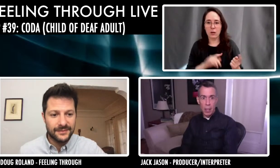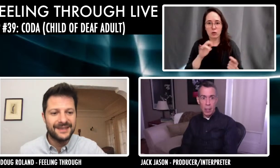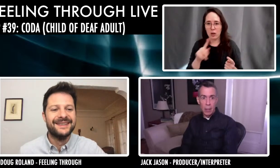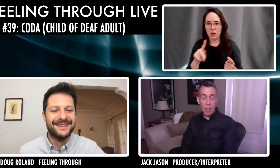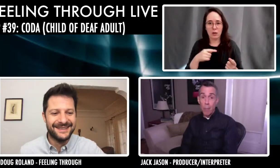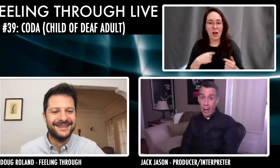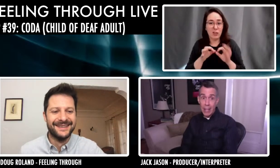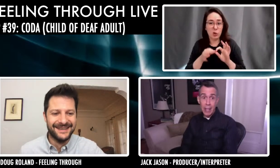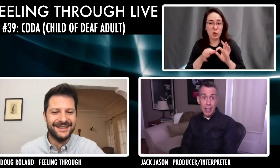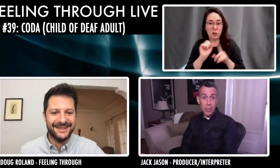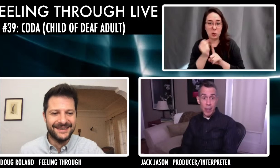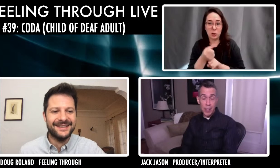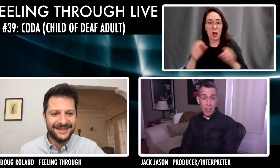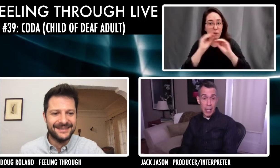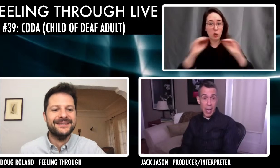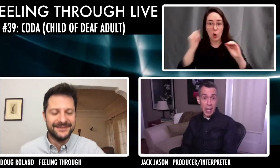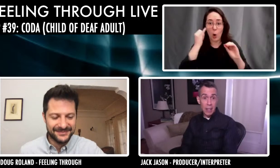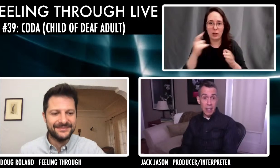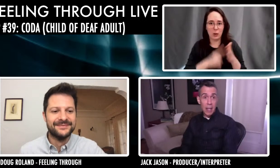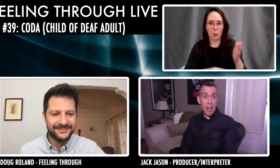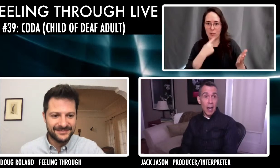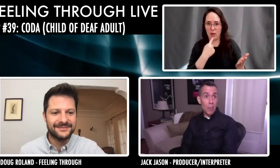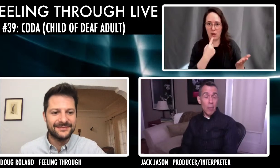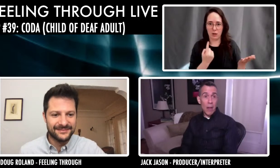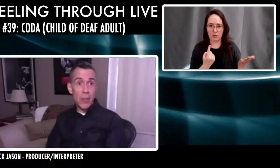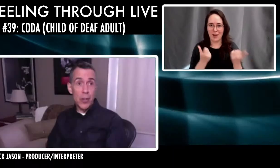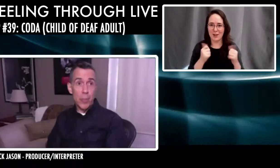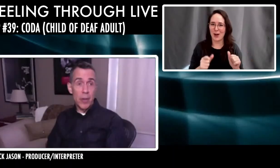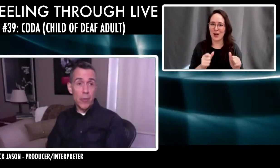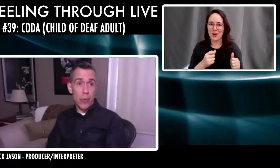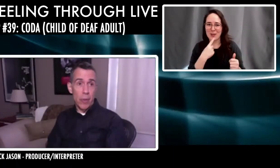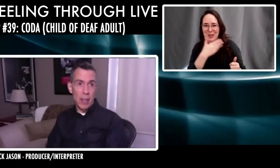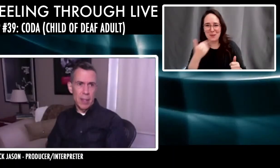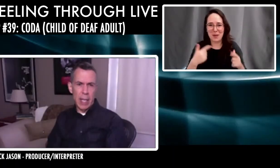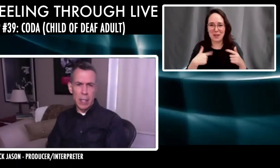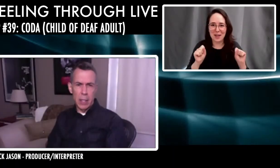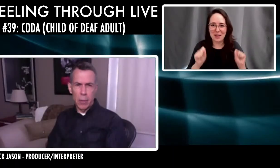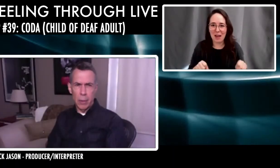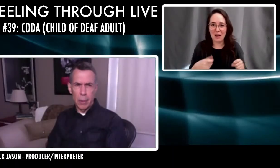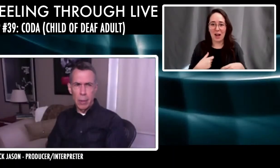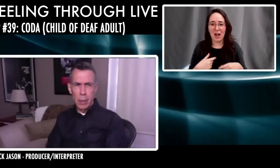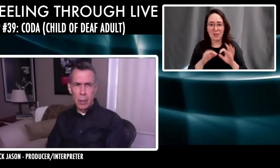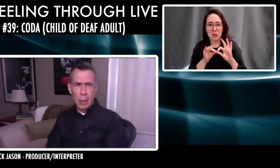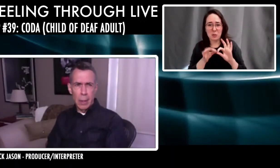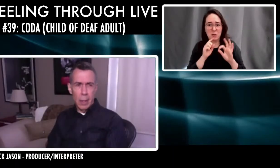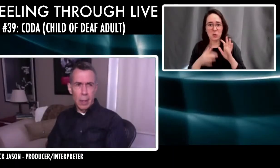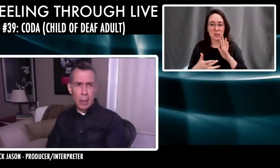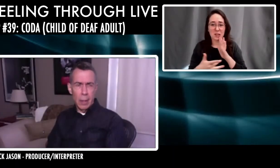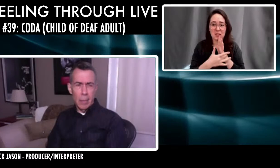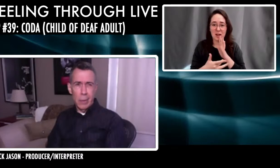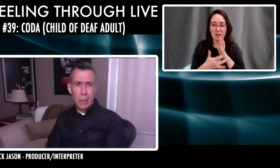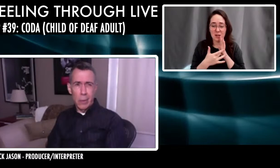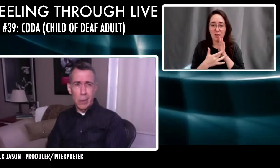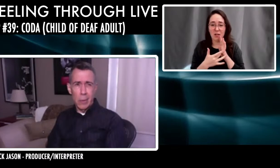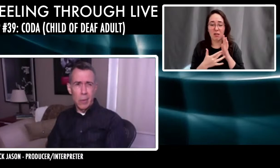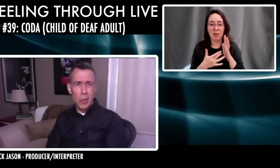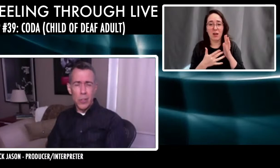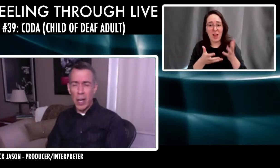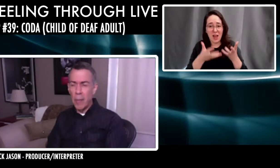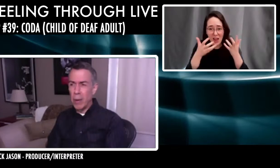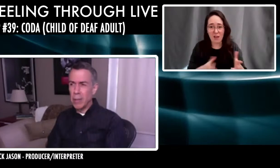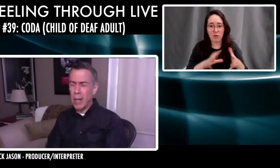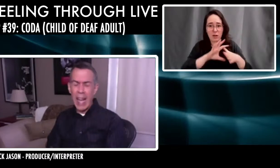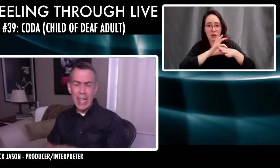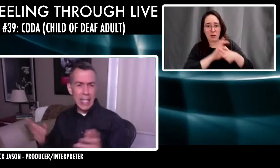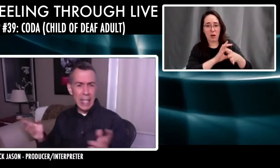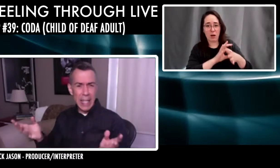what I'm saying, but I say it as best as I can. Um, I've interpreted for like technical, uh, you know, they're